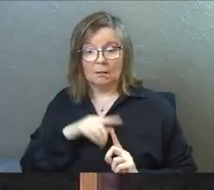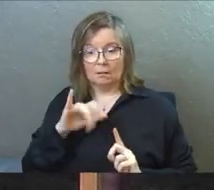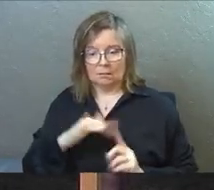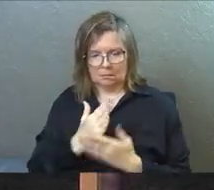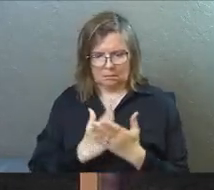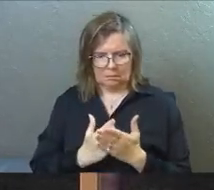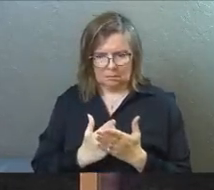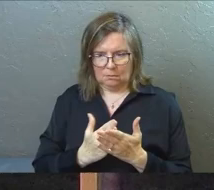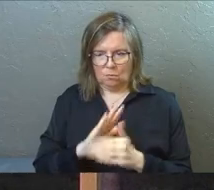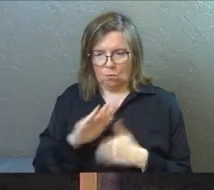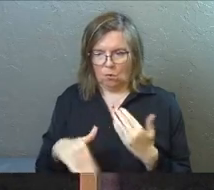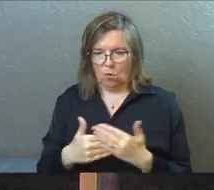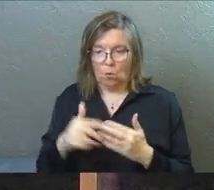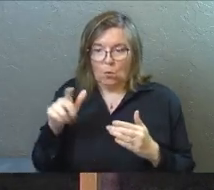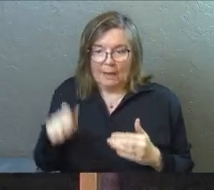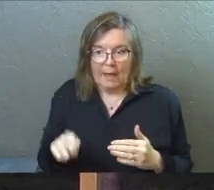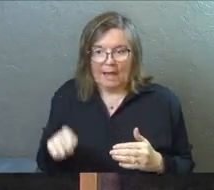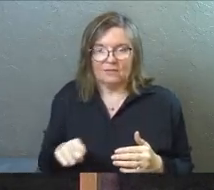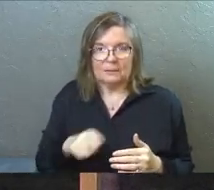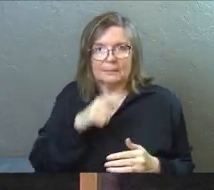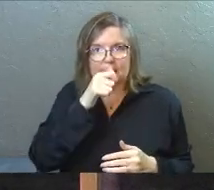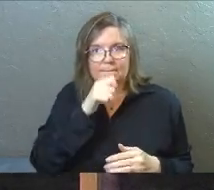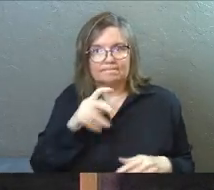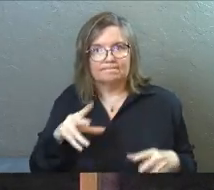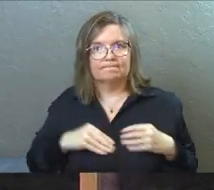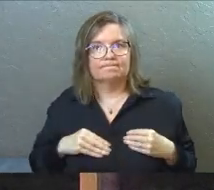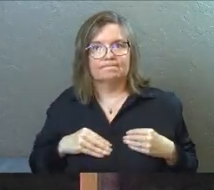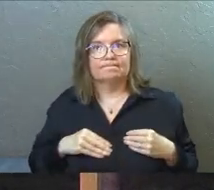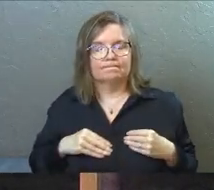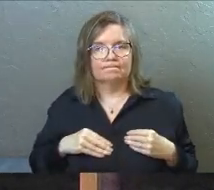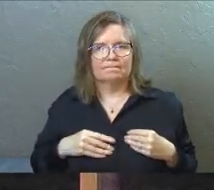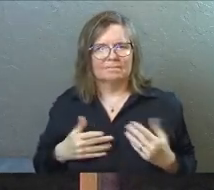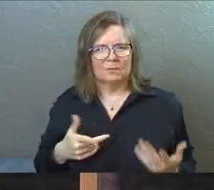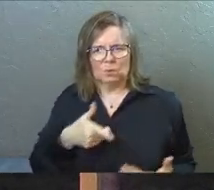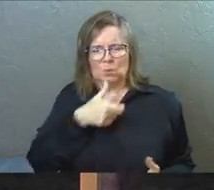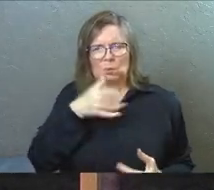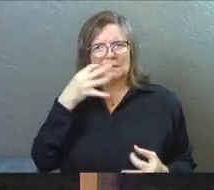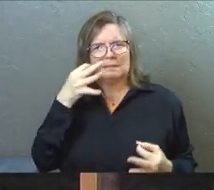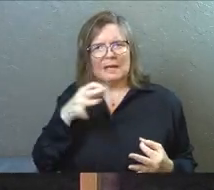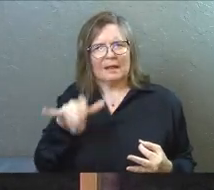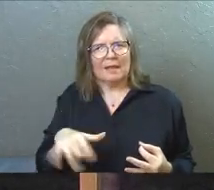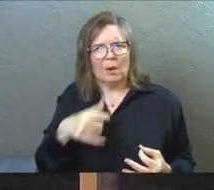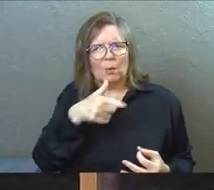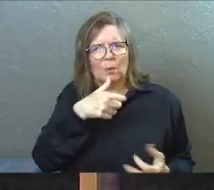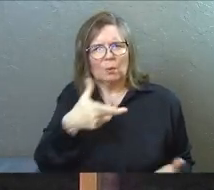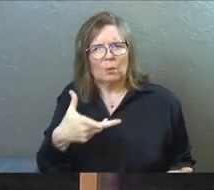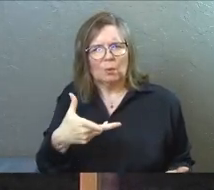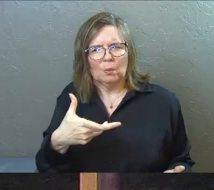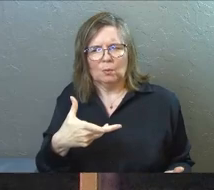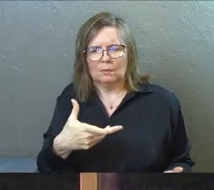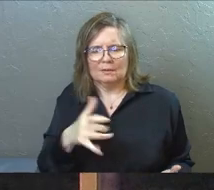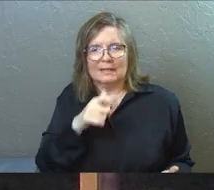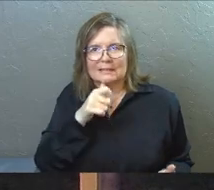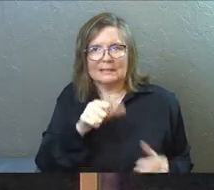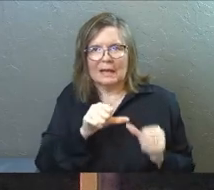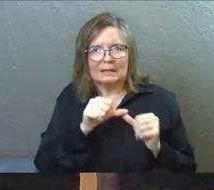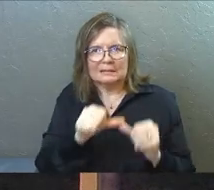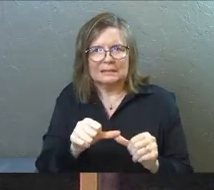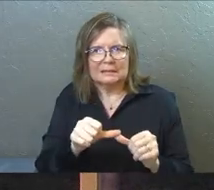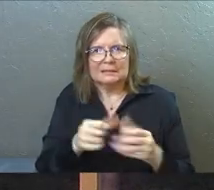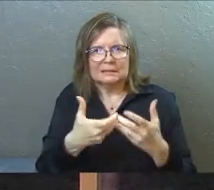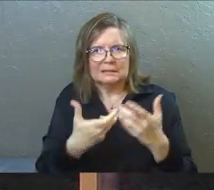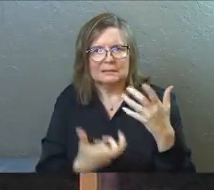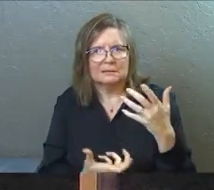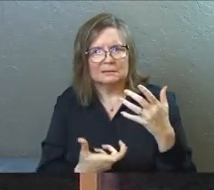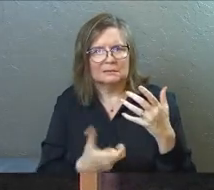that somehow all of a sudden we have to be tolerant who decided that? That's absolutely inconsistent and